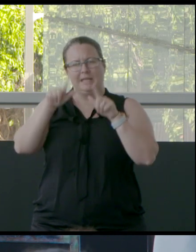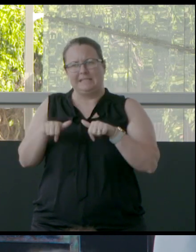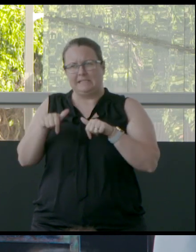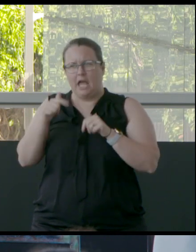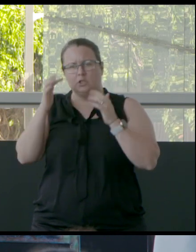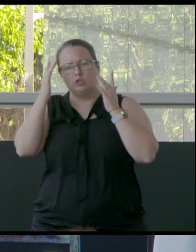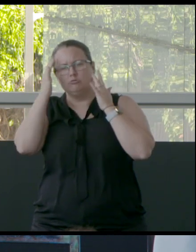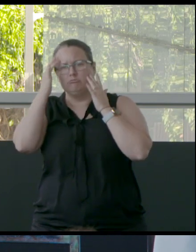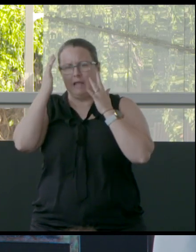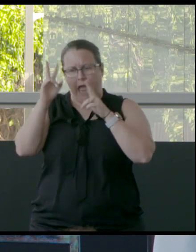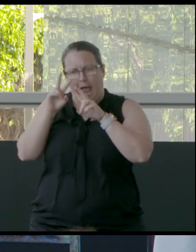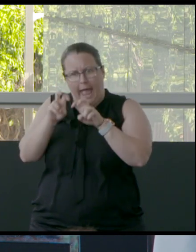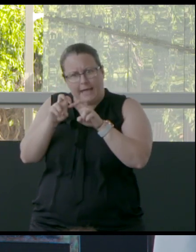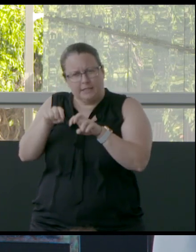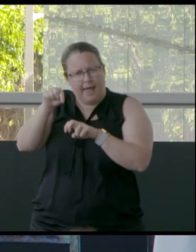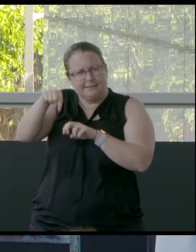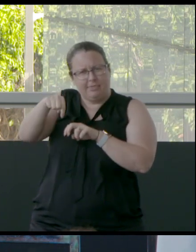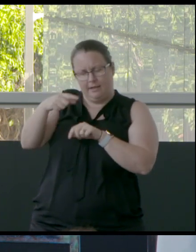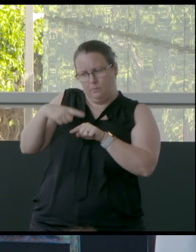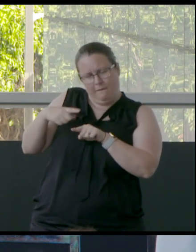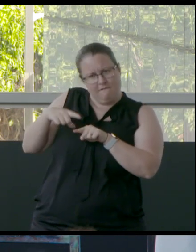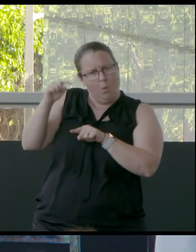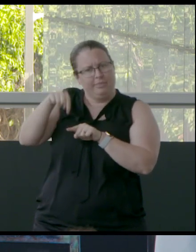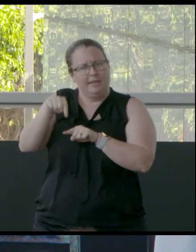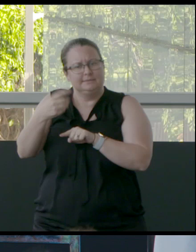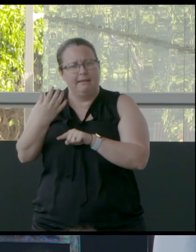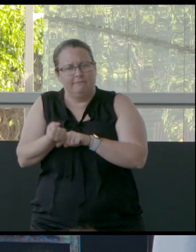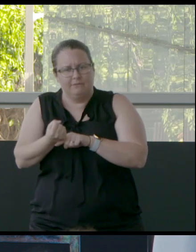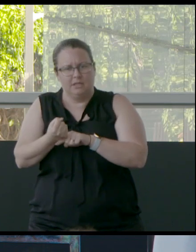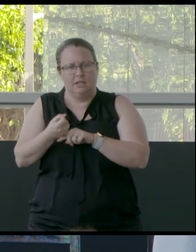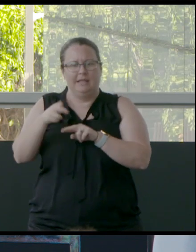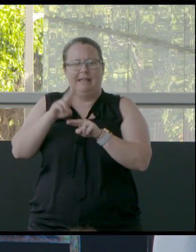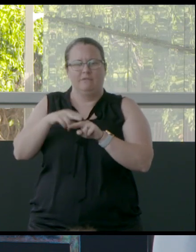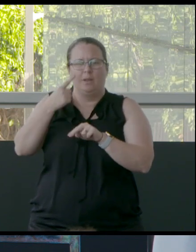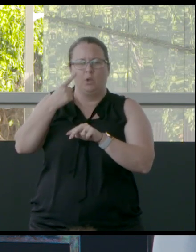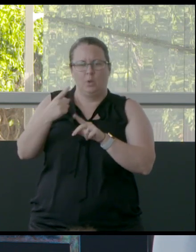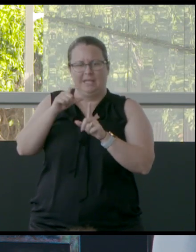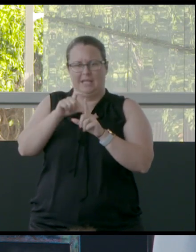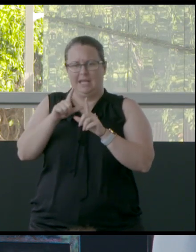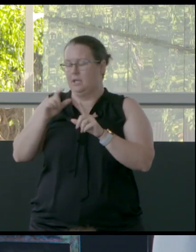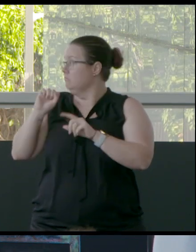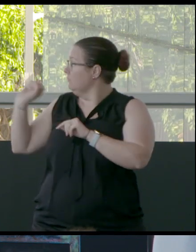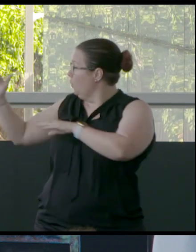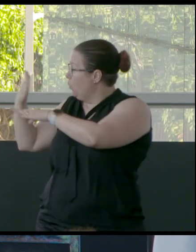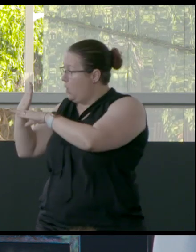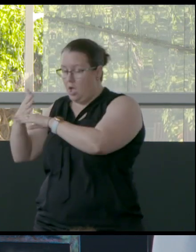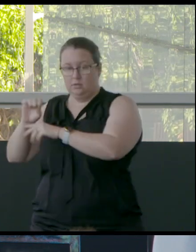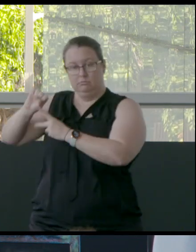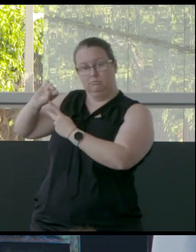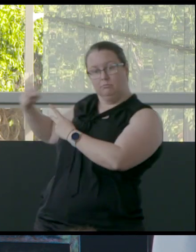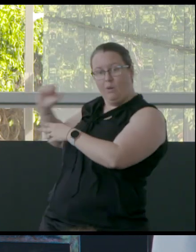critique there. Like, if, you know, we're looking at Judy's practice and Nicole's practice. Like, they're in